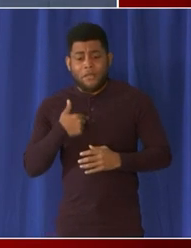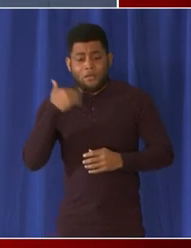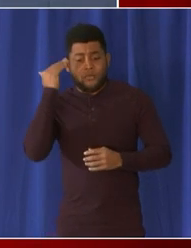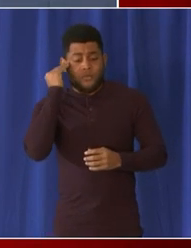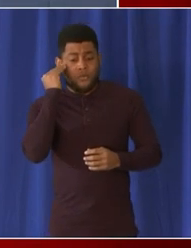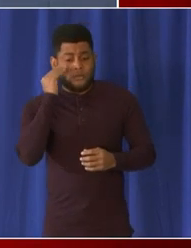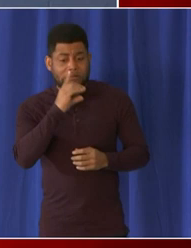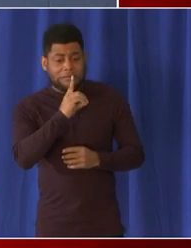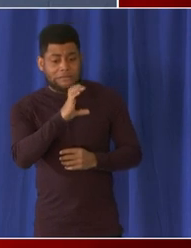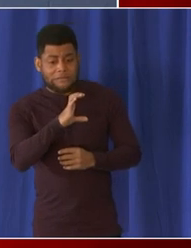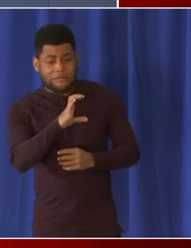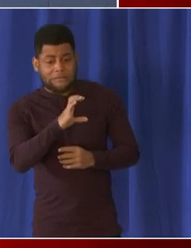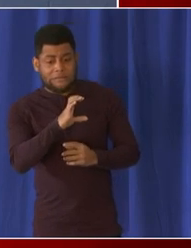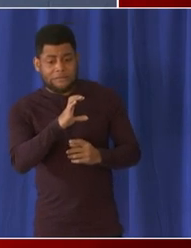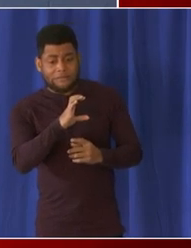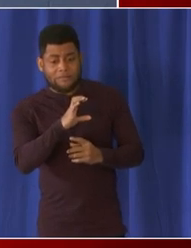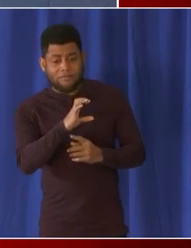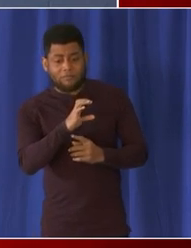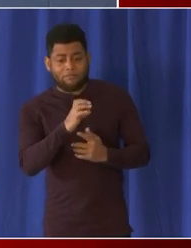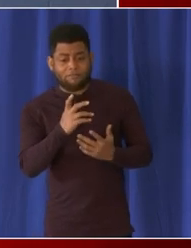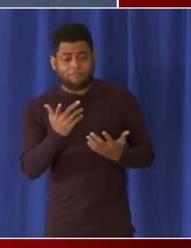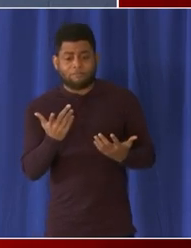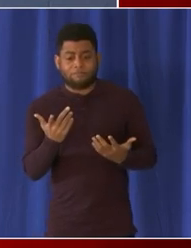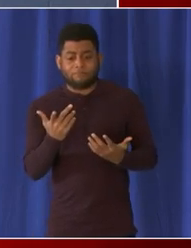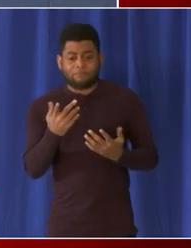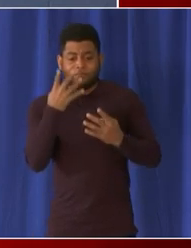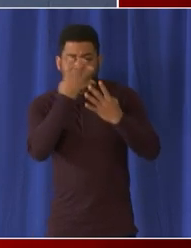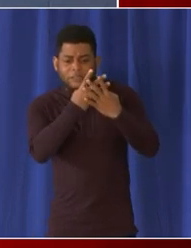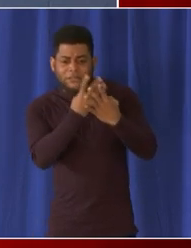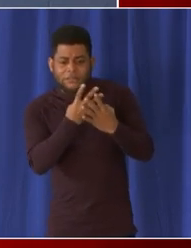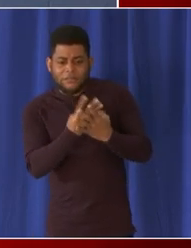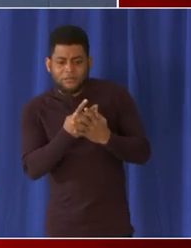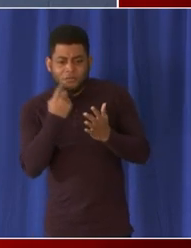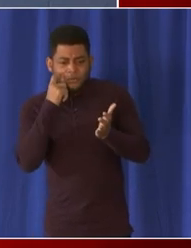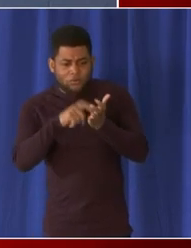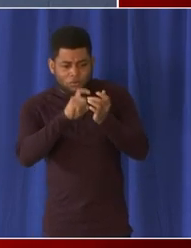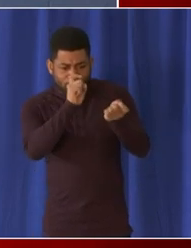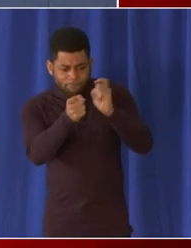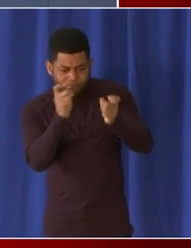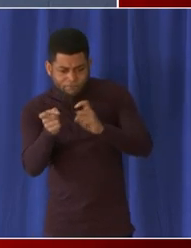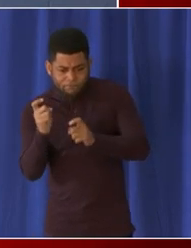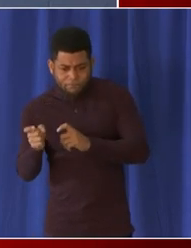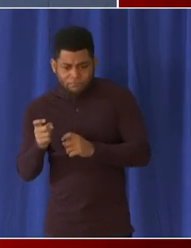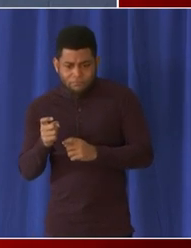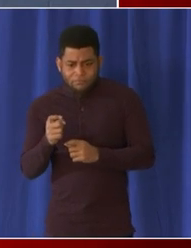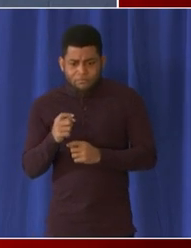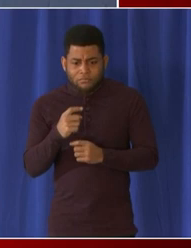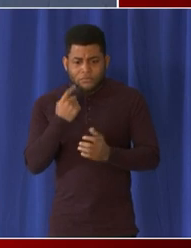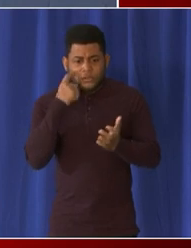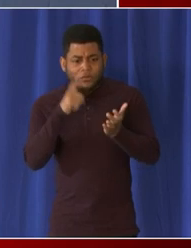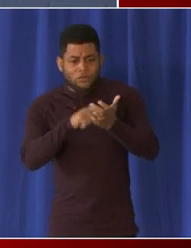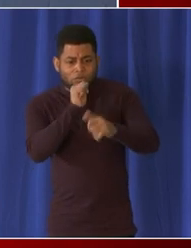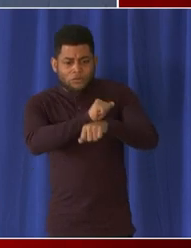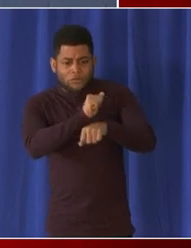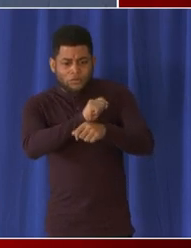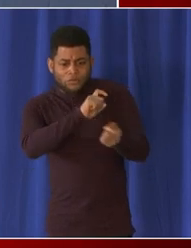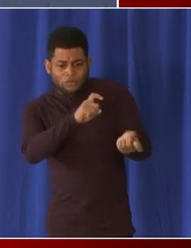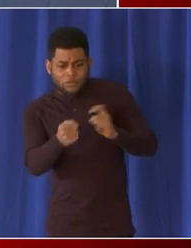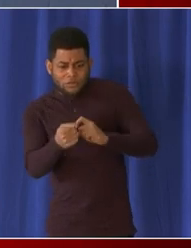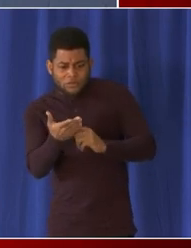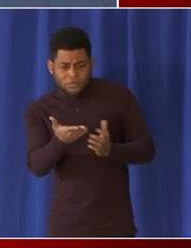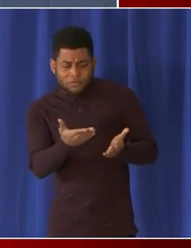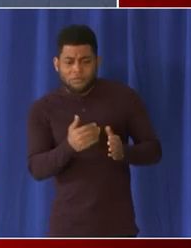dpw your nominee there could you address those two changes there uh sure um